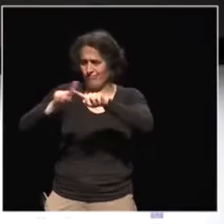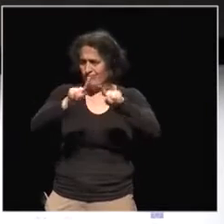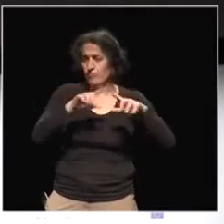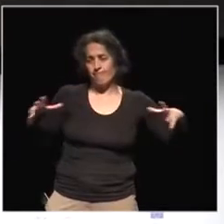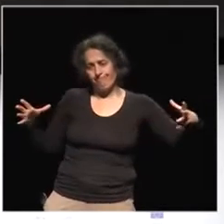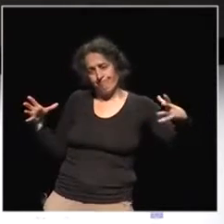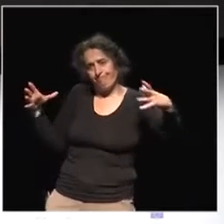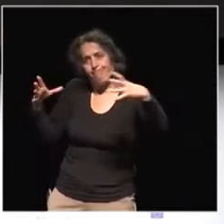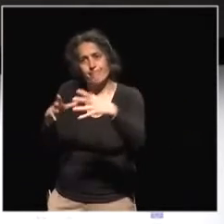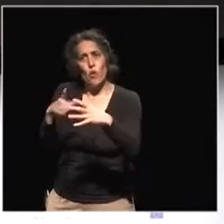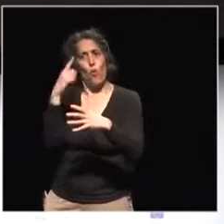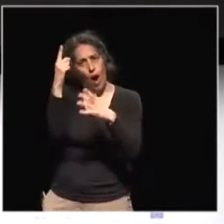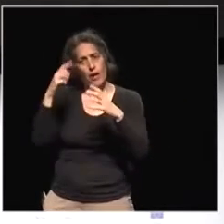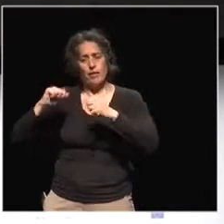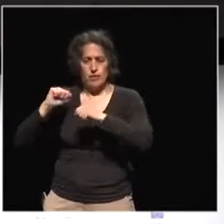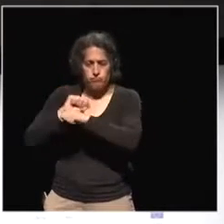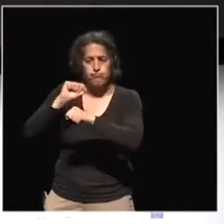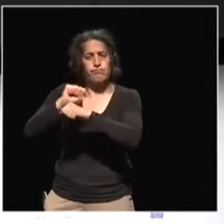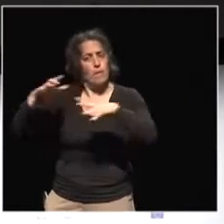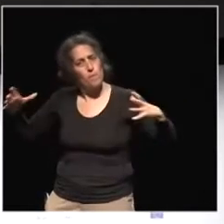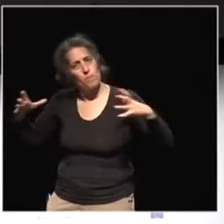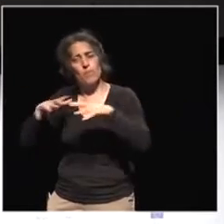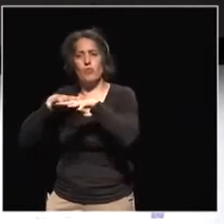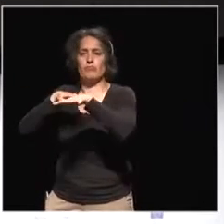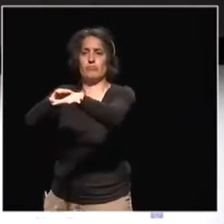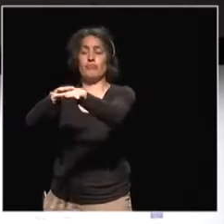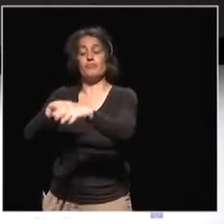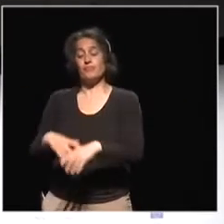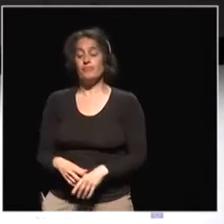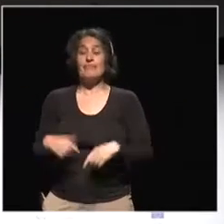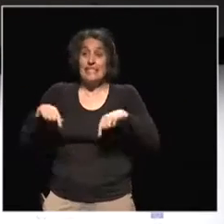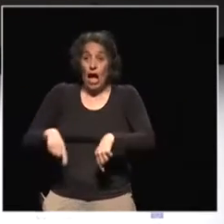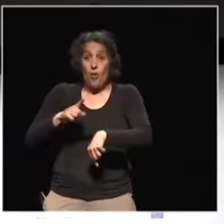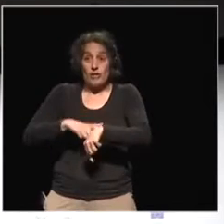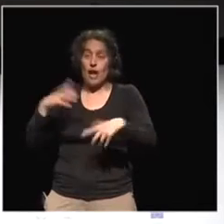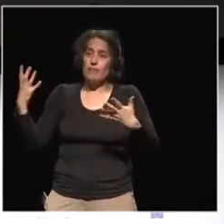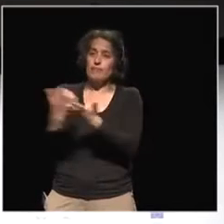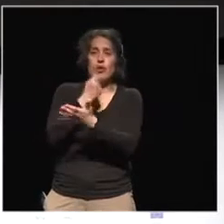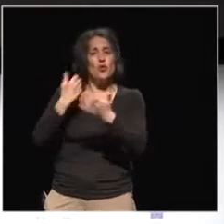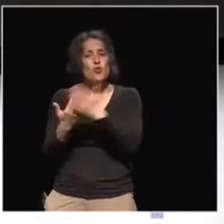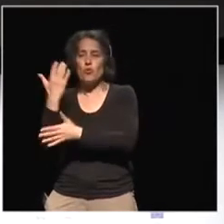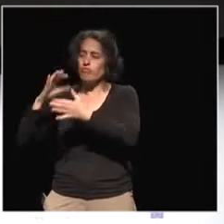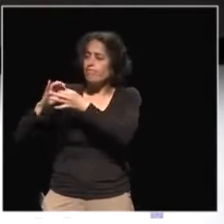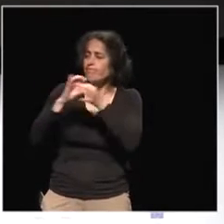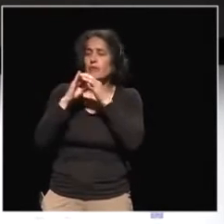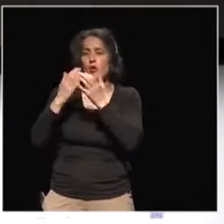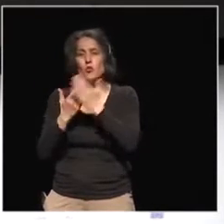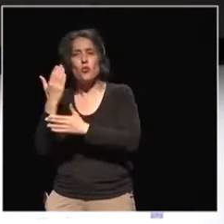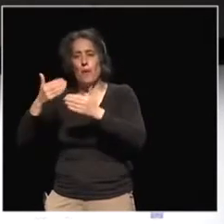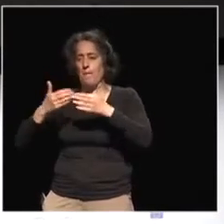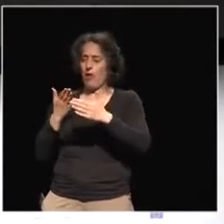is the time to build new rules, new roles, new alliances and break all barriers. To be more courageous